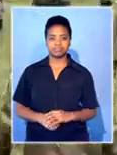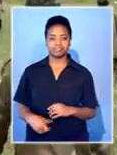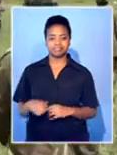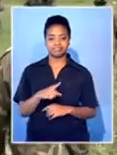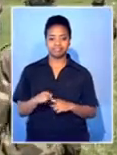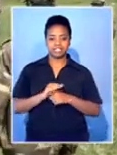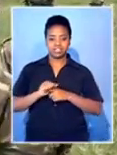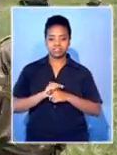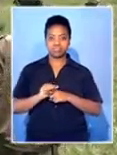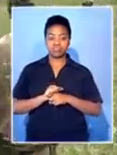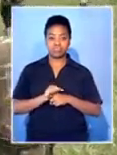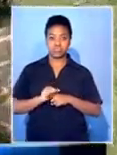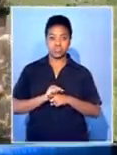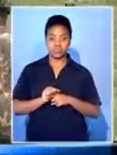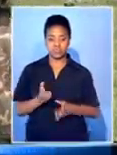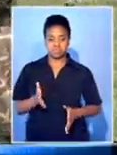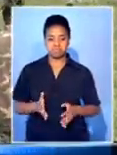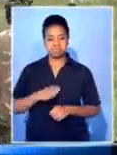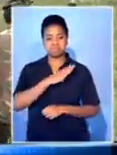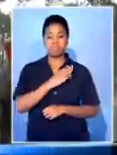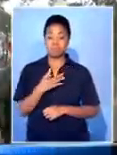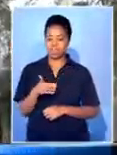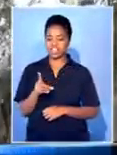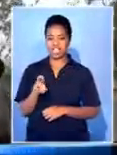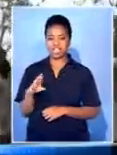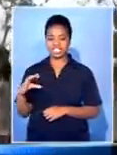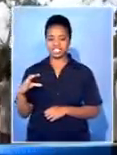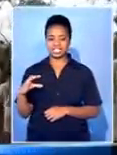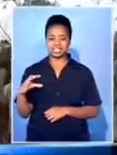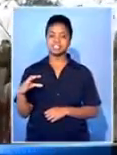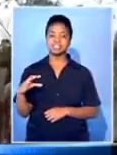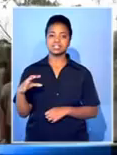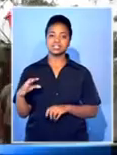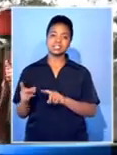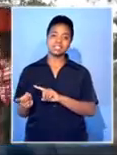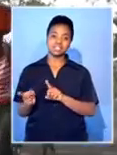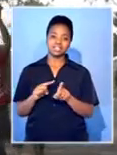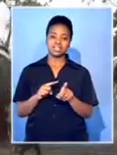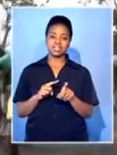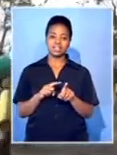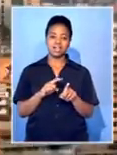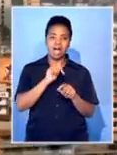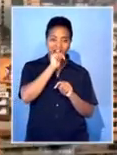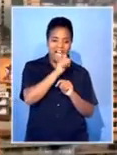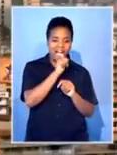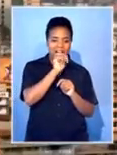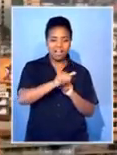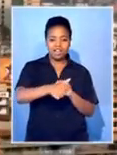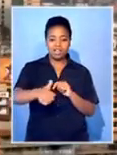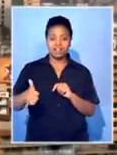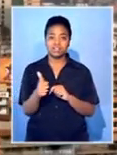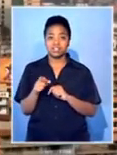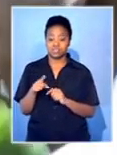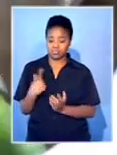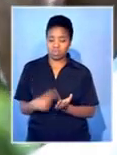Currently, more than 30 rebel groups operate in the east of DRC, sending thousands of Congo refugees aflame to neighboring countries. Uganda